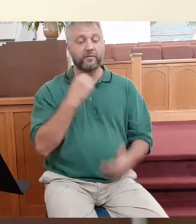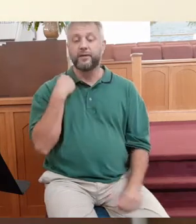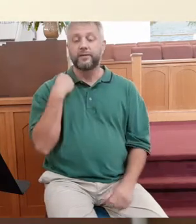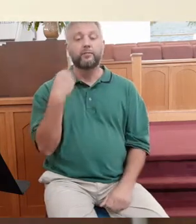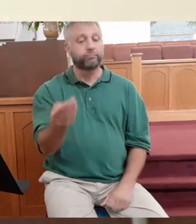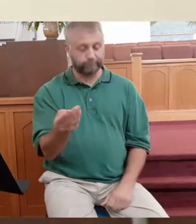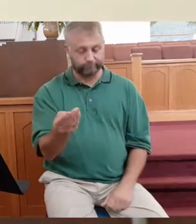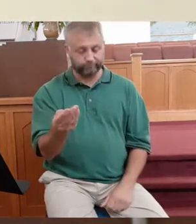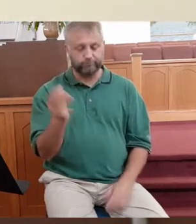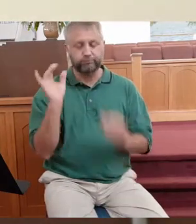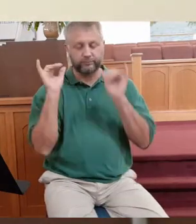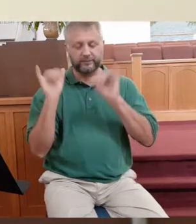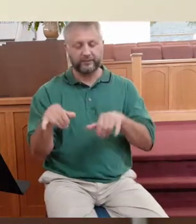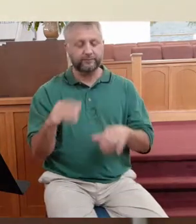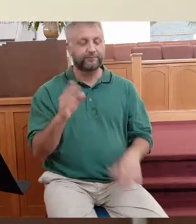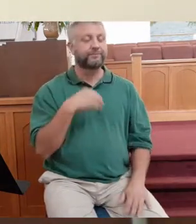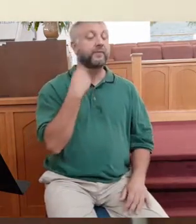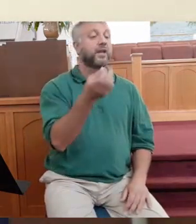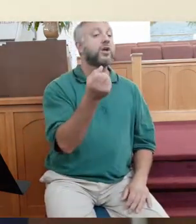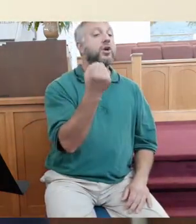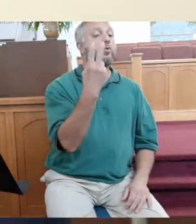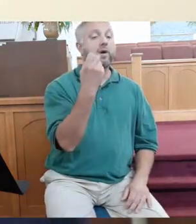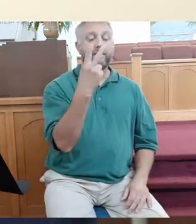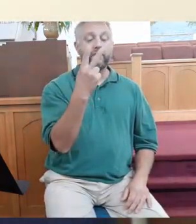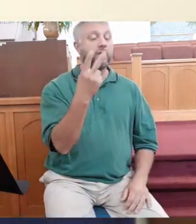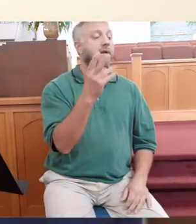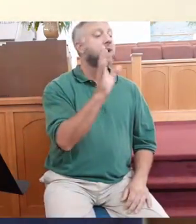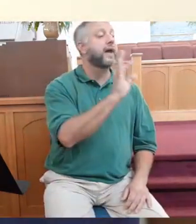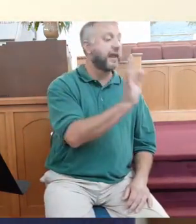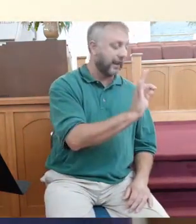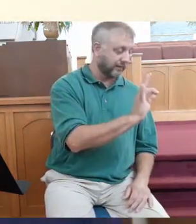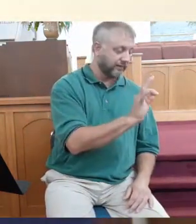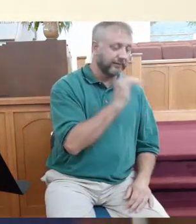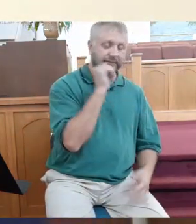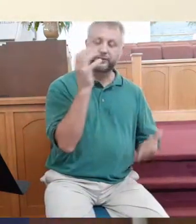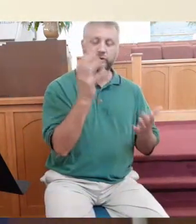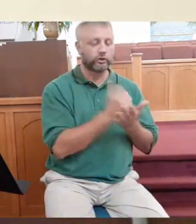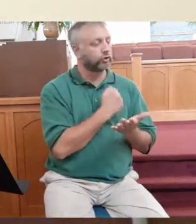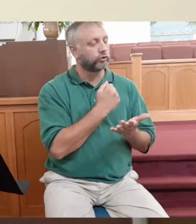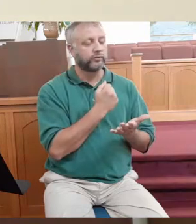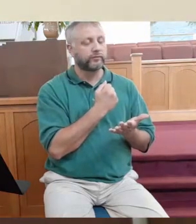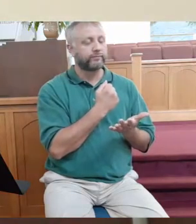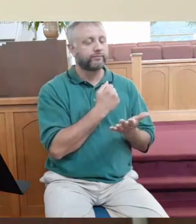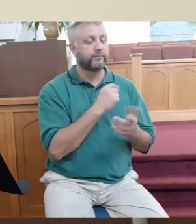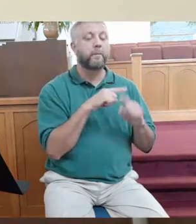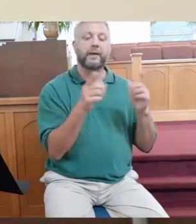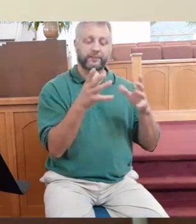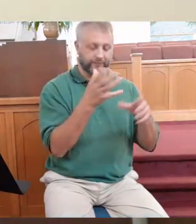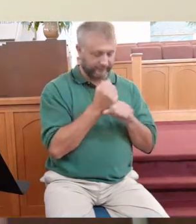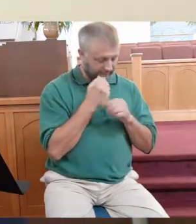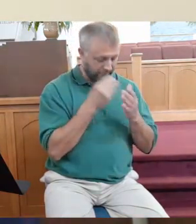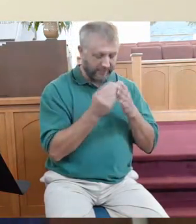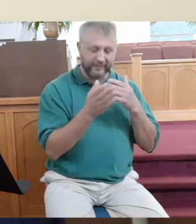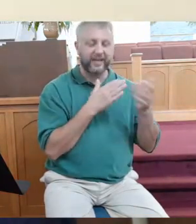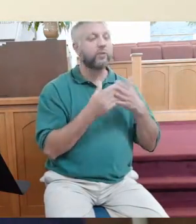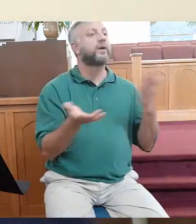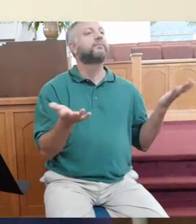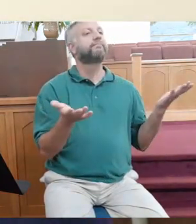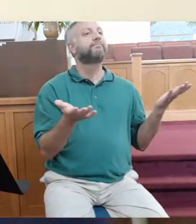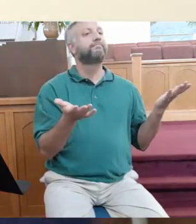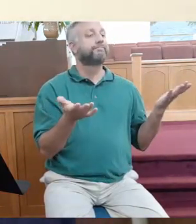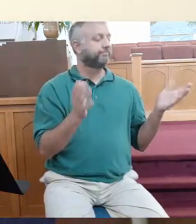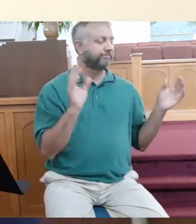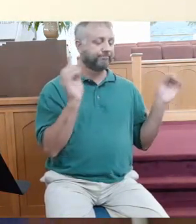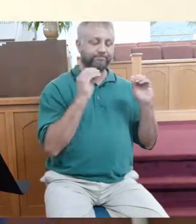pay, but he gave it to them anyway. The 12 o'clock and the 9 o'clock didn't deserve a full day's pay, but they got it anyway.